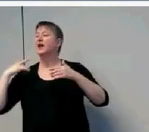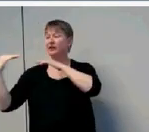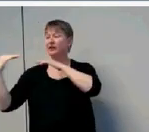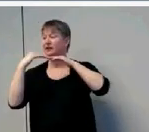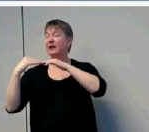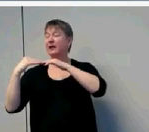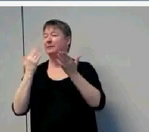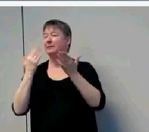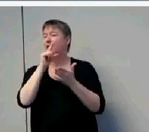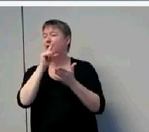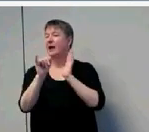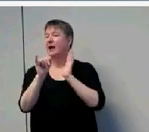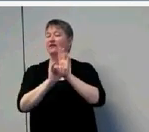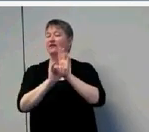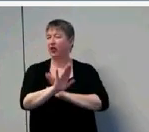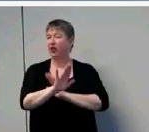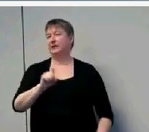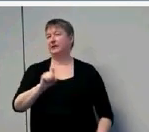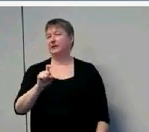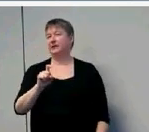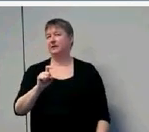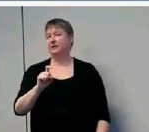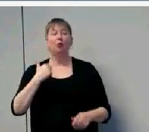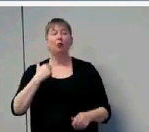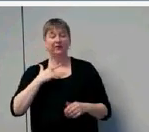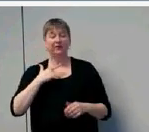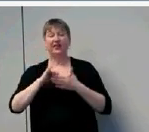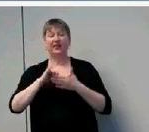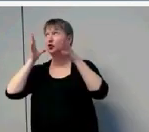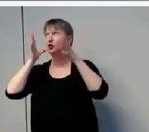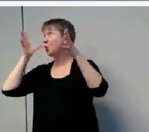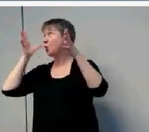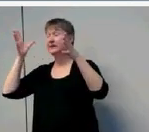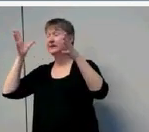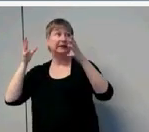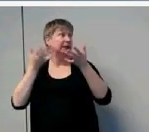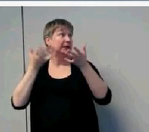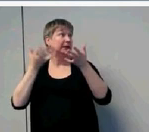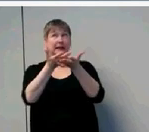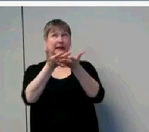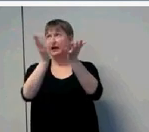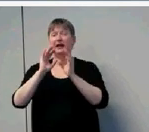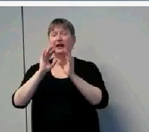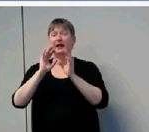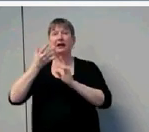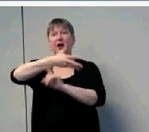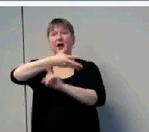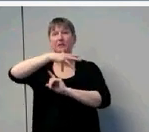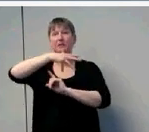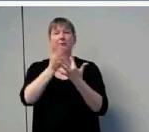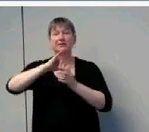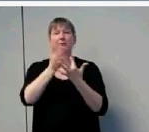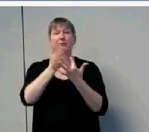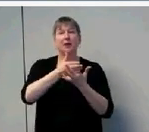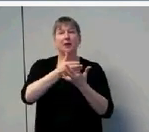noisy environments. We think it's relevant to compare them to their schoolmates. It's also important to